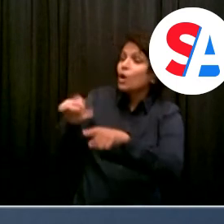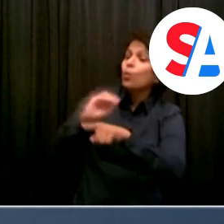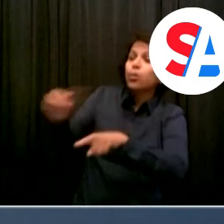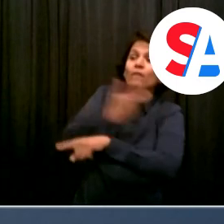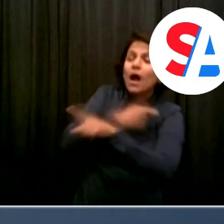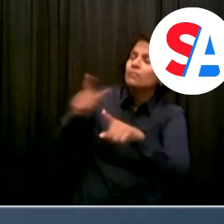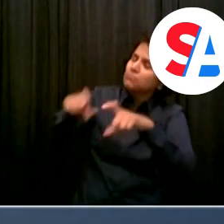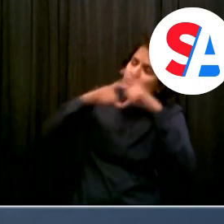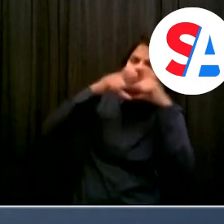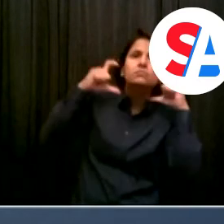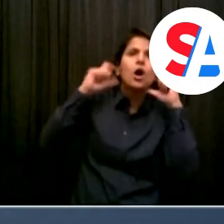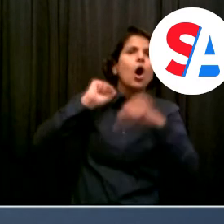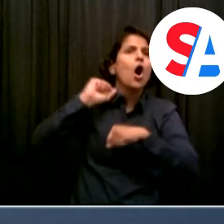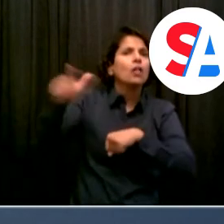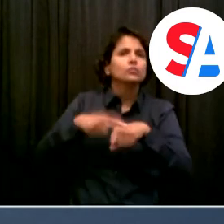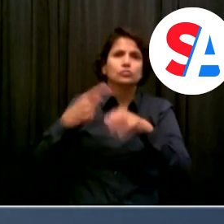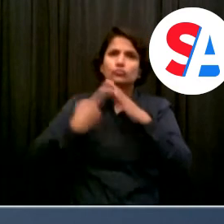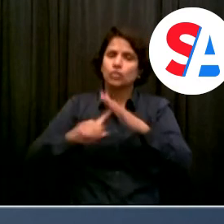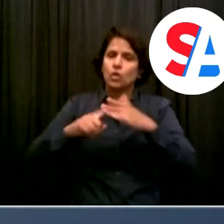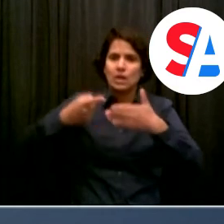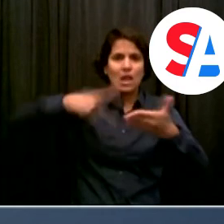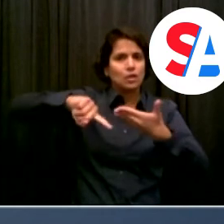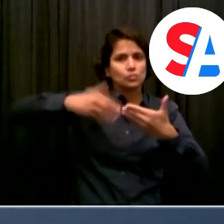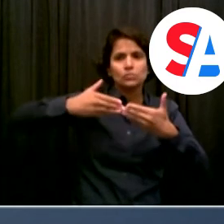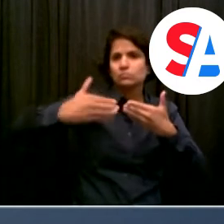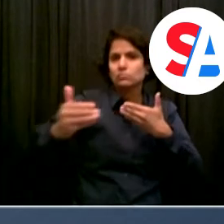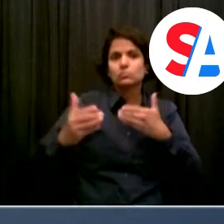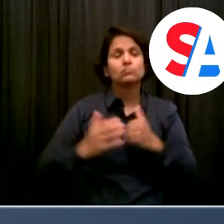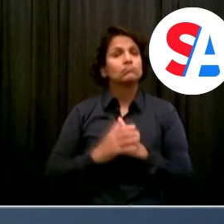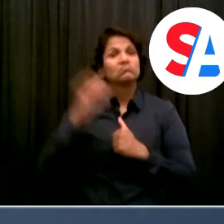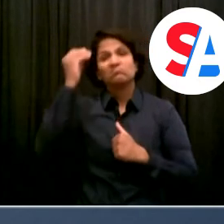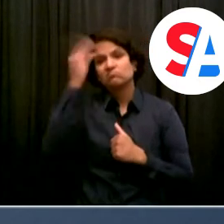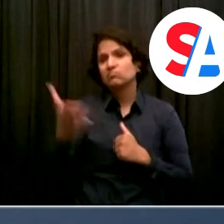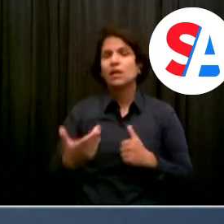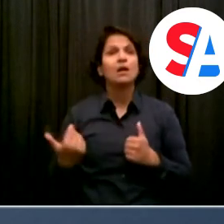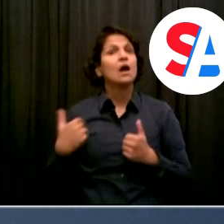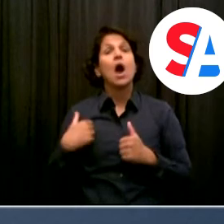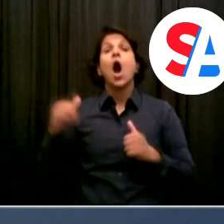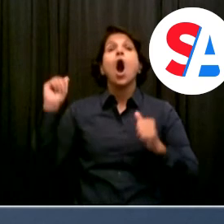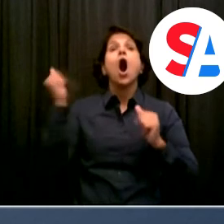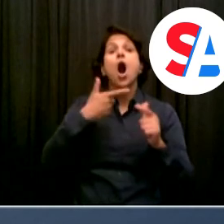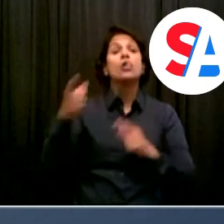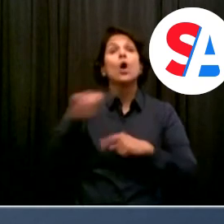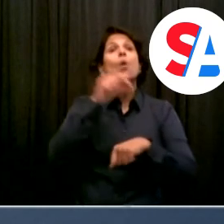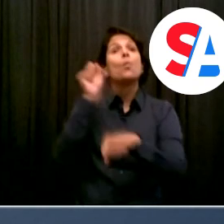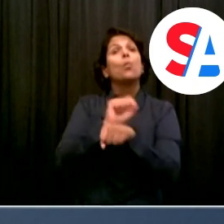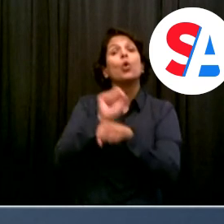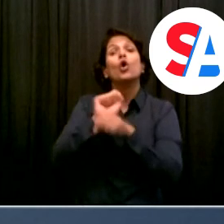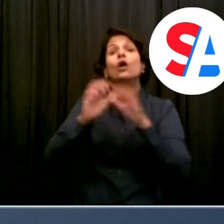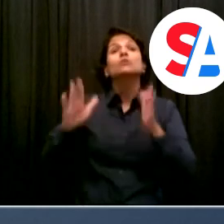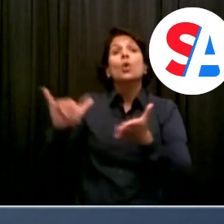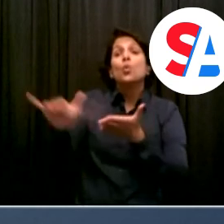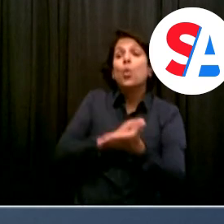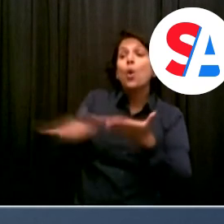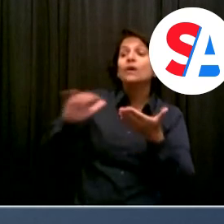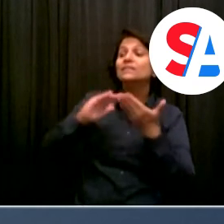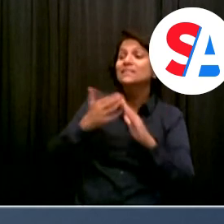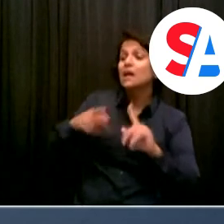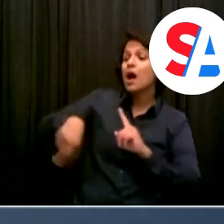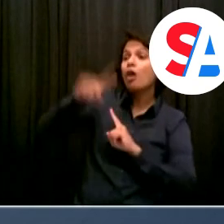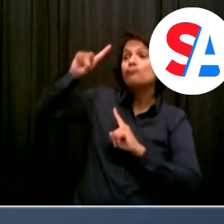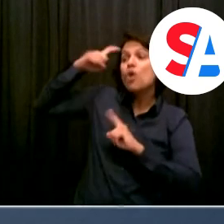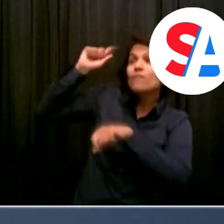will have to, unfortunately, be very tough if a city government employee does not wear a mask indoors and they are